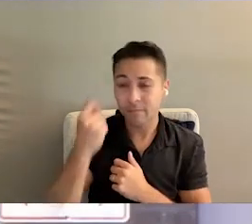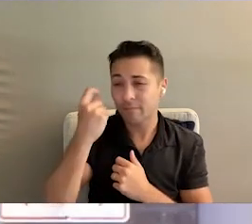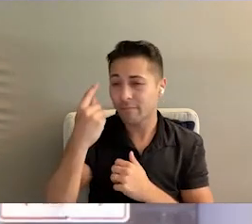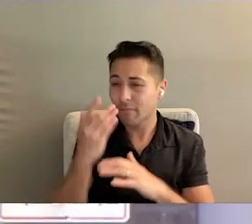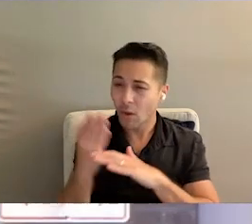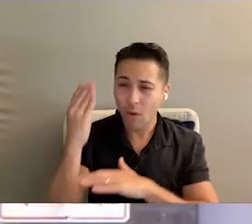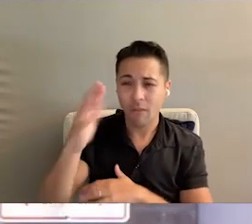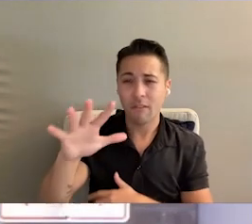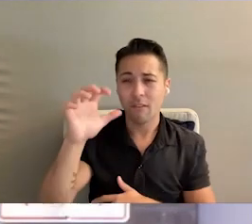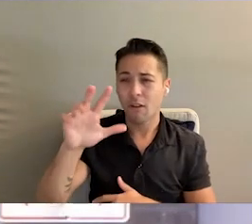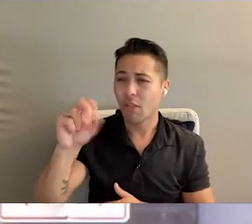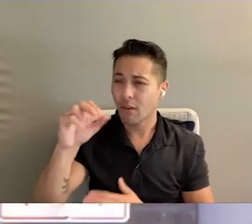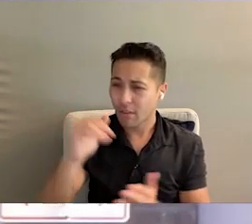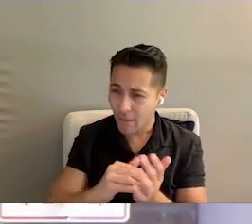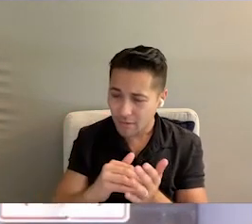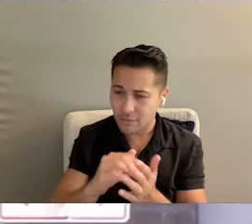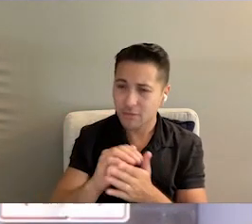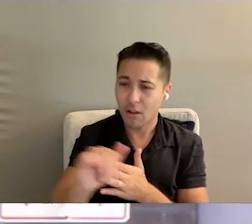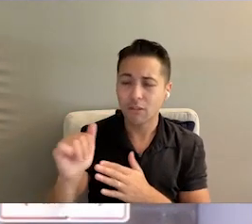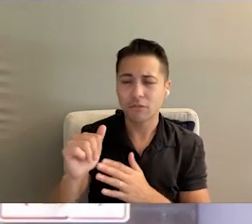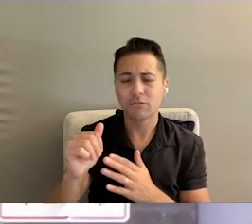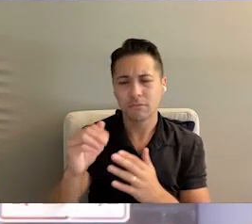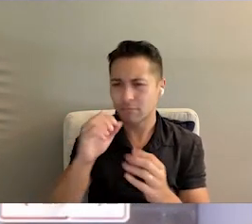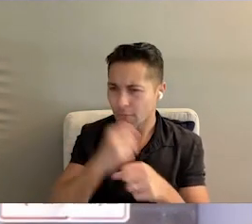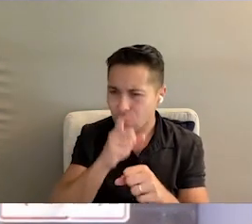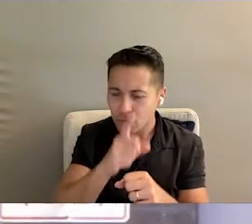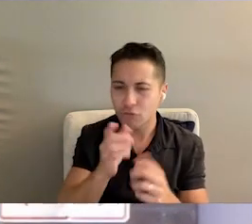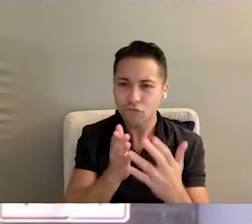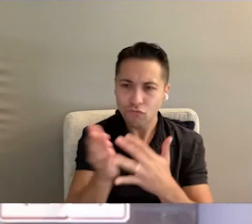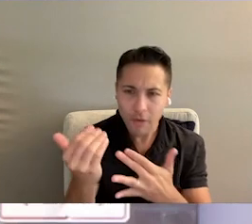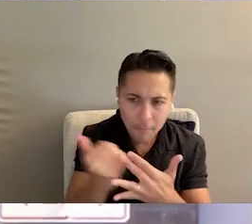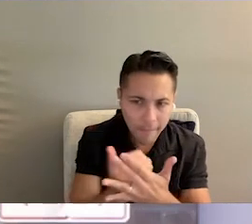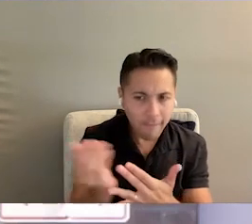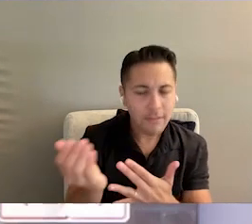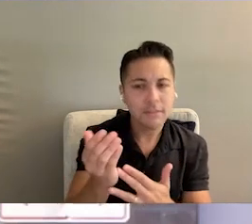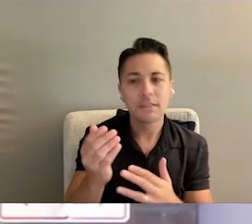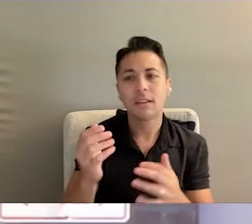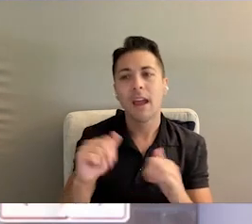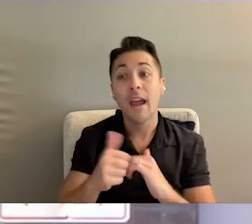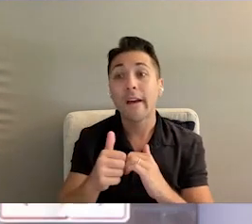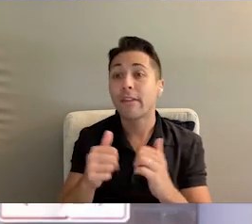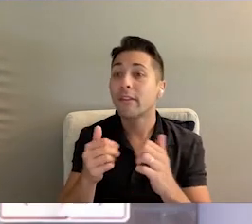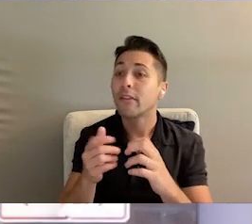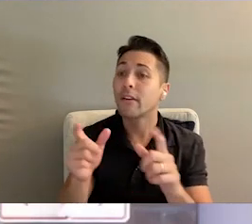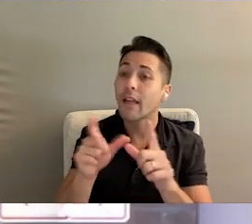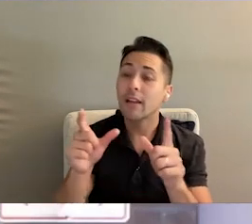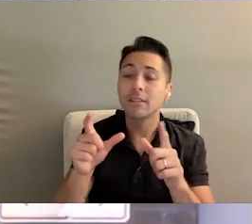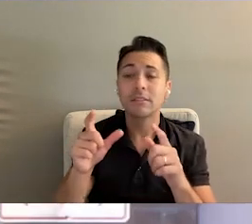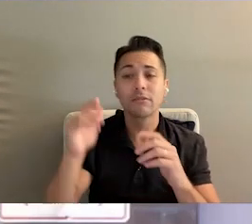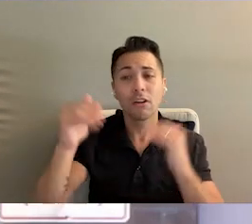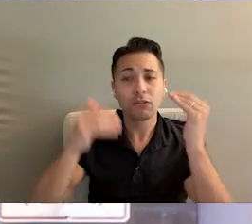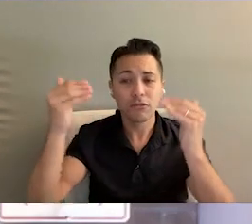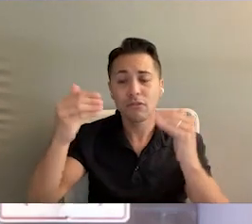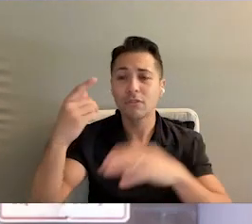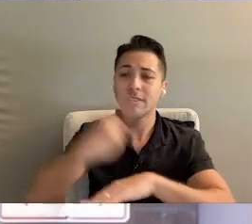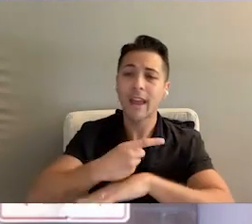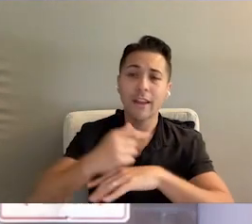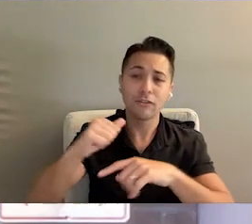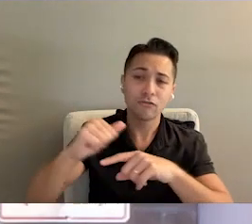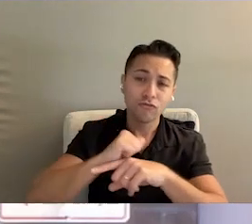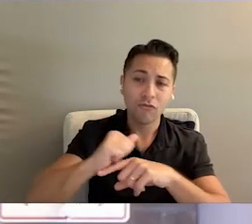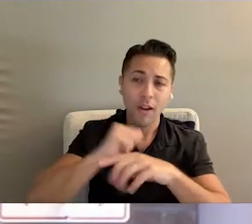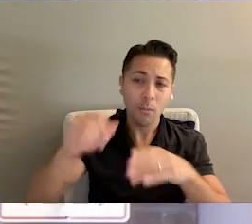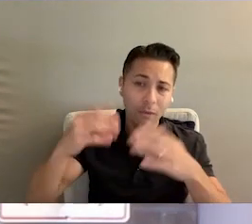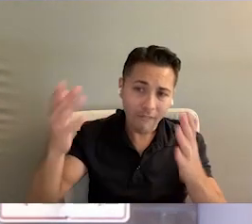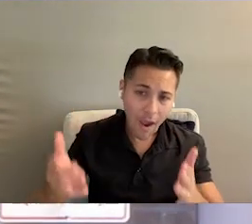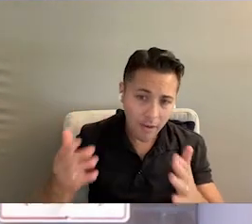More than $530,000 to ensure transparency and accountability through the licensing and monitoring of adult day training providers.